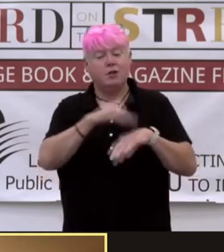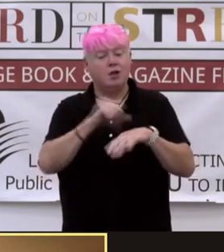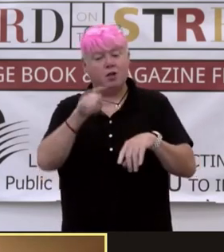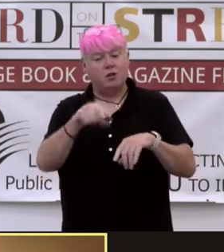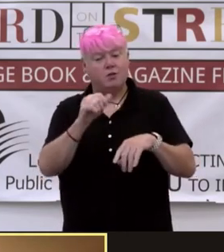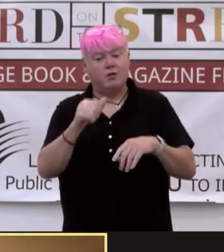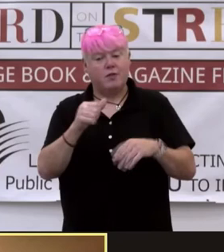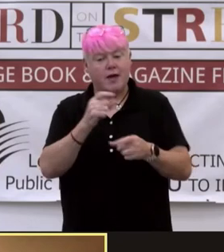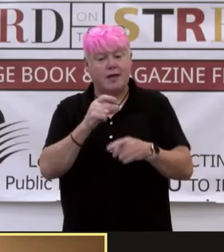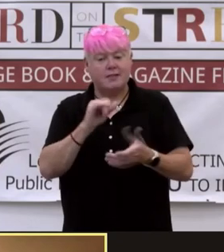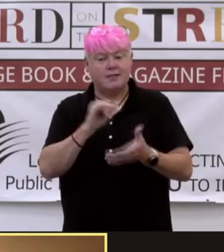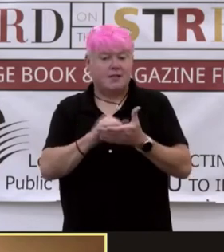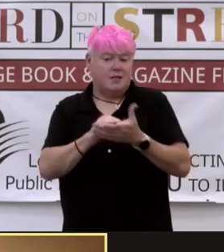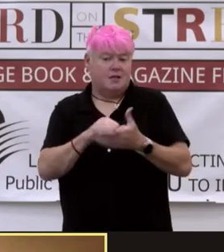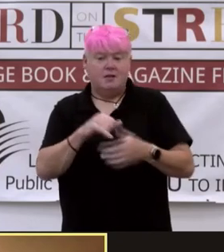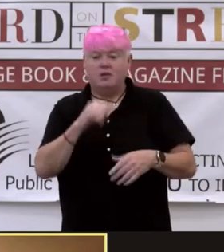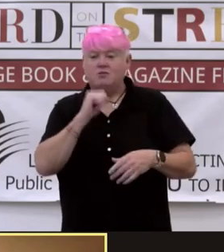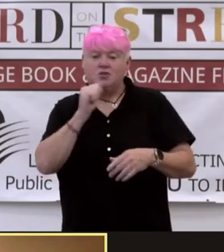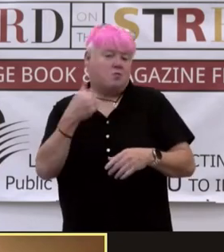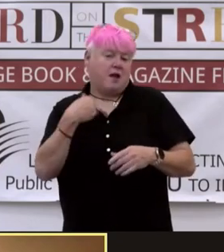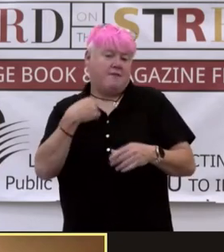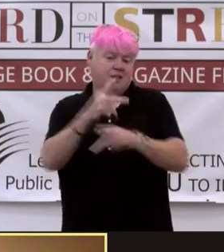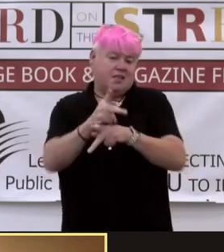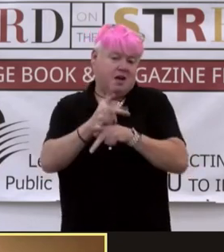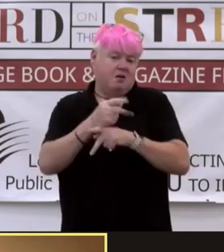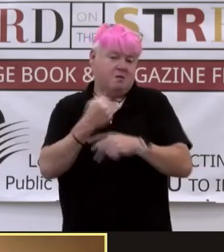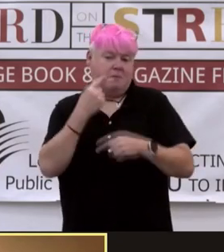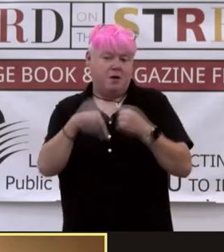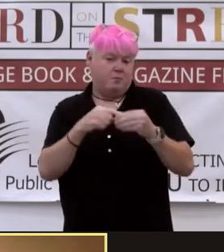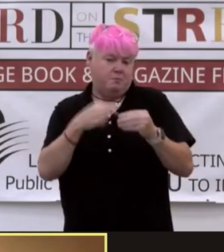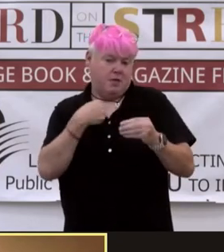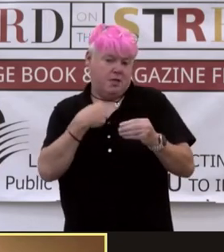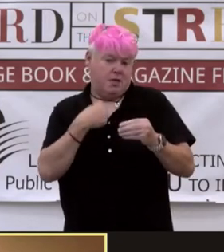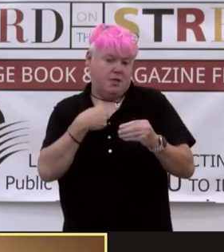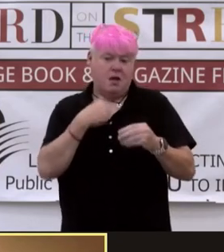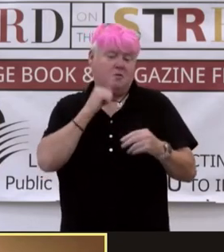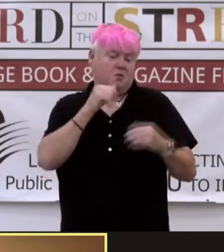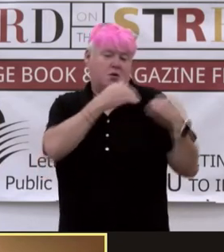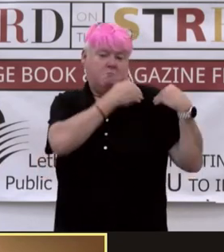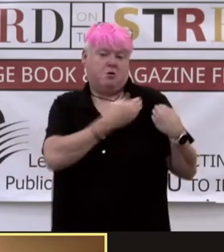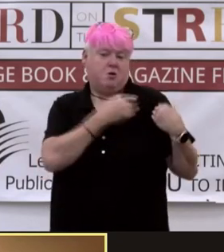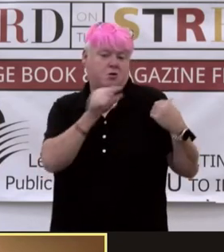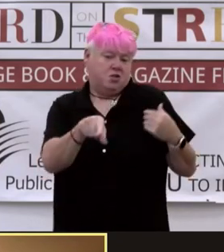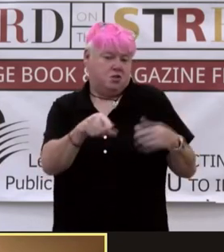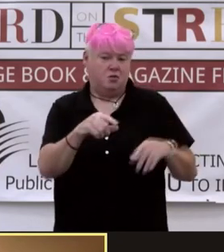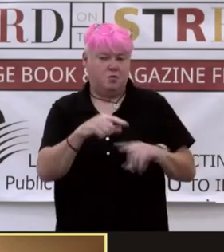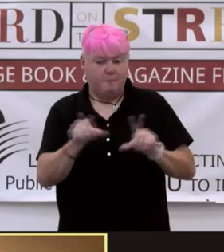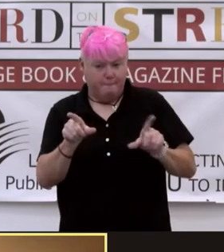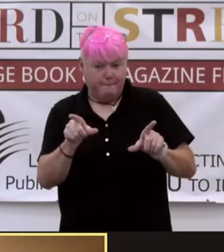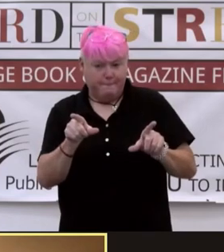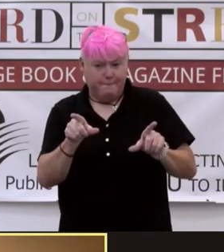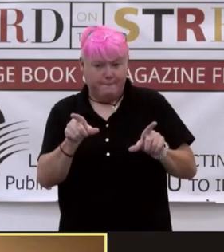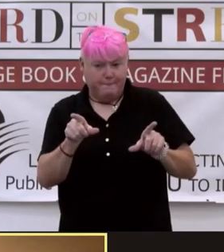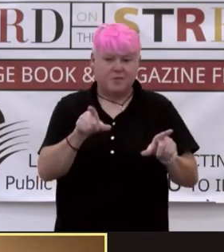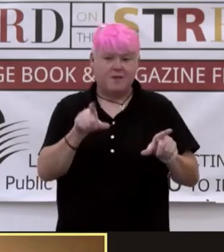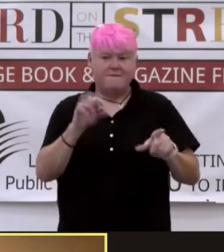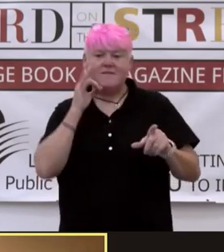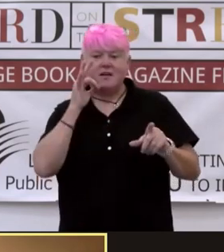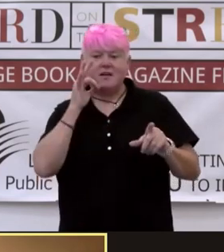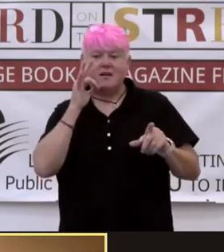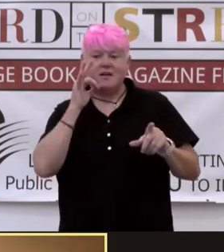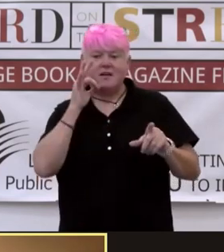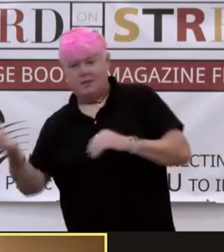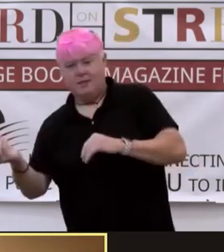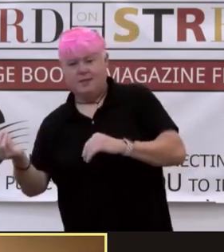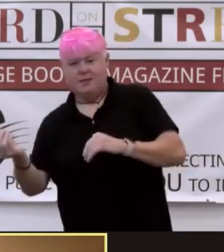about me. In fact, please don't. I will try not to burden you with my monstrous presence. Fatima Ghazala turns to leave. I'm sorry. The